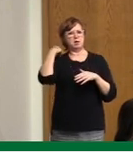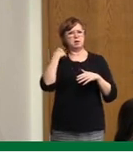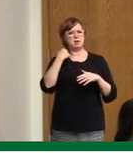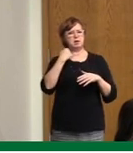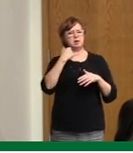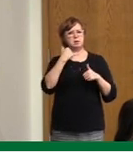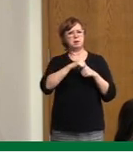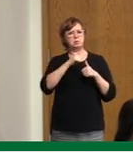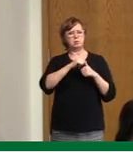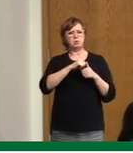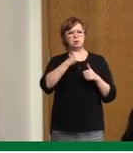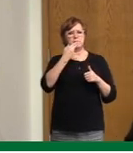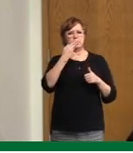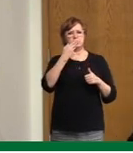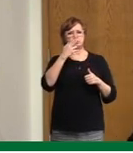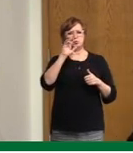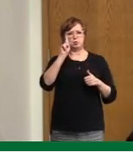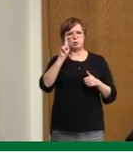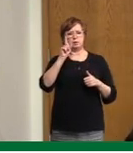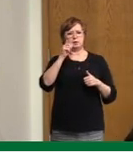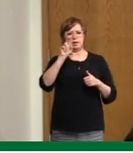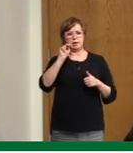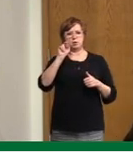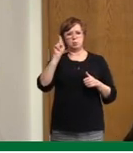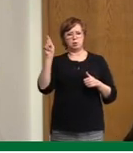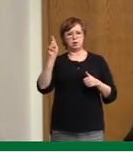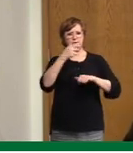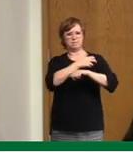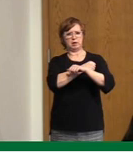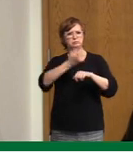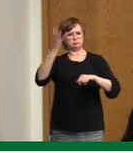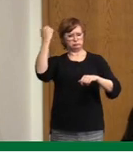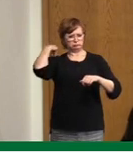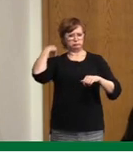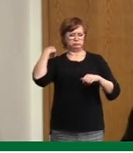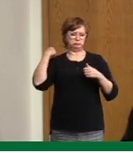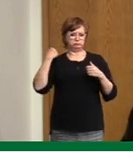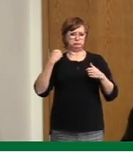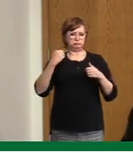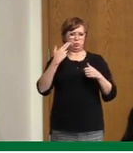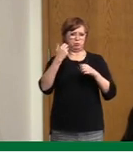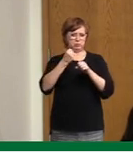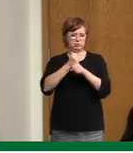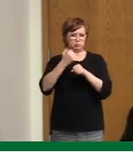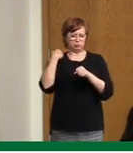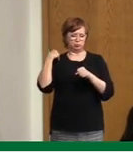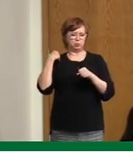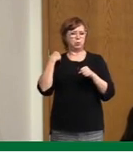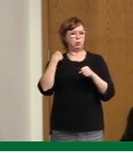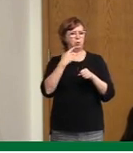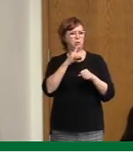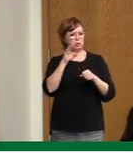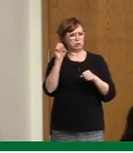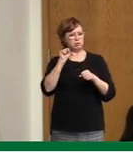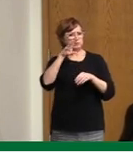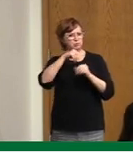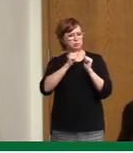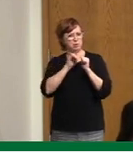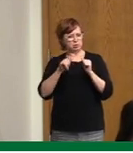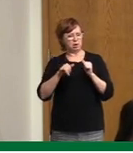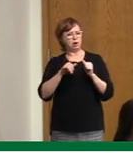that vaccine across our province. We also have one of the highest immunization rates in